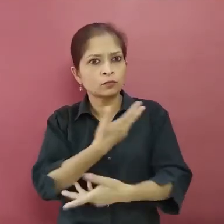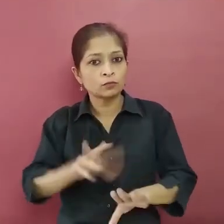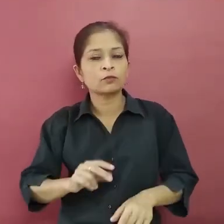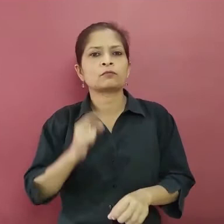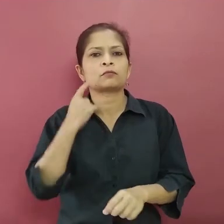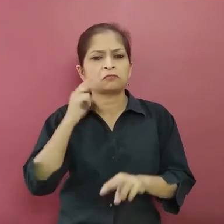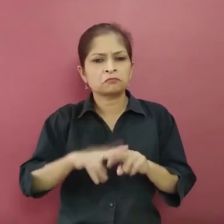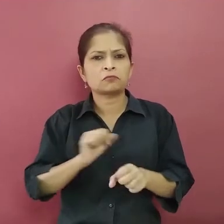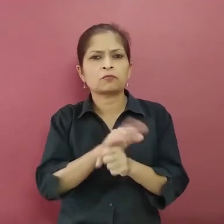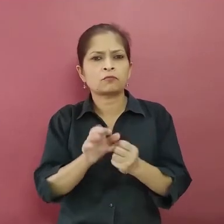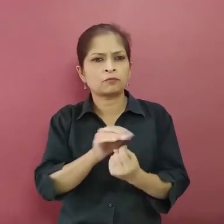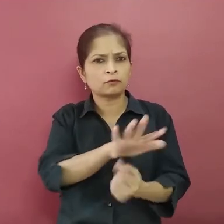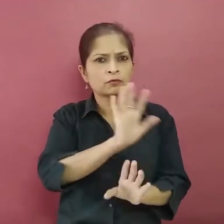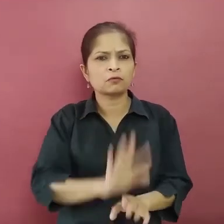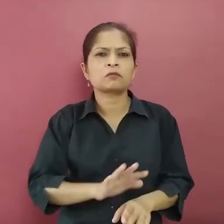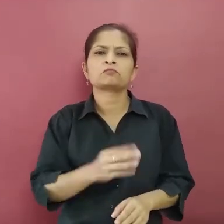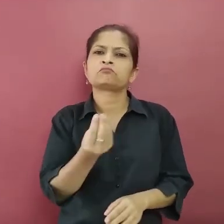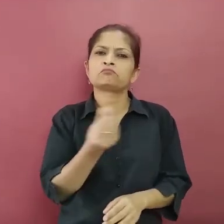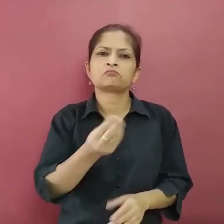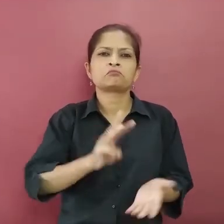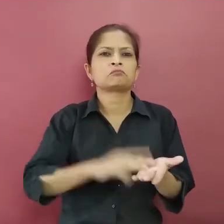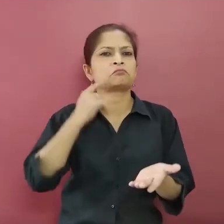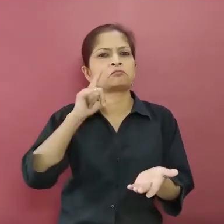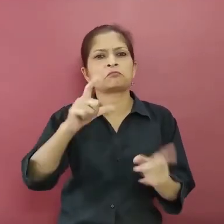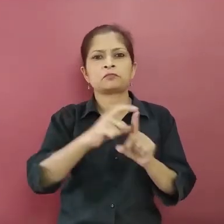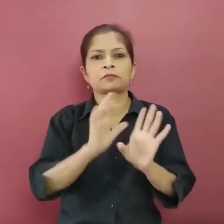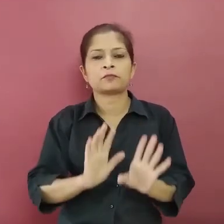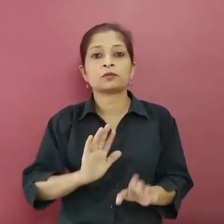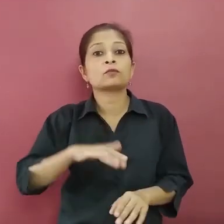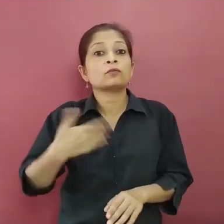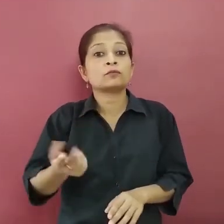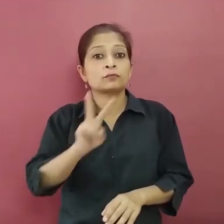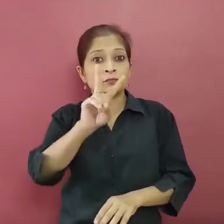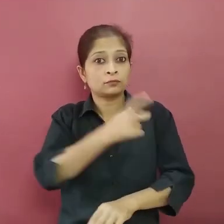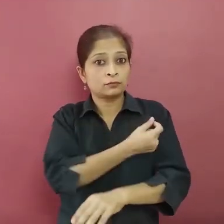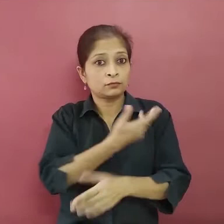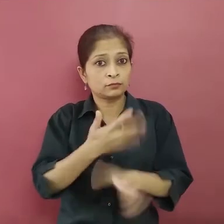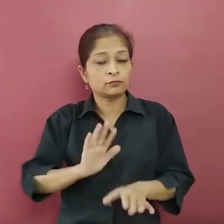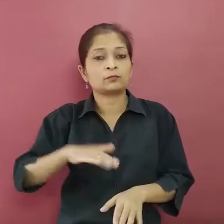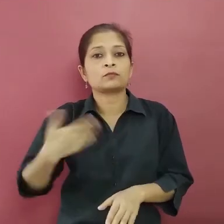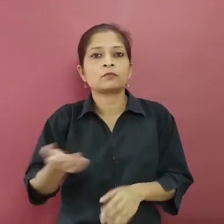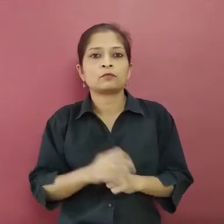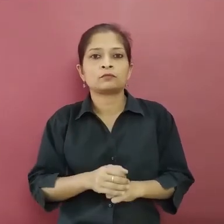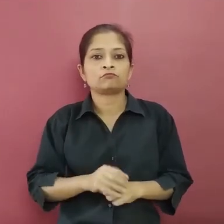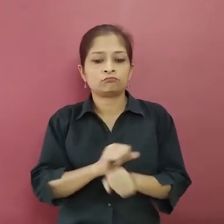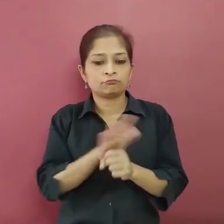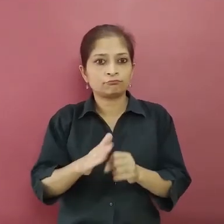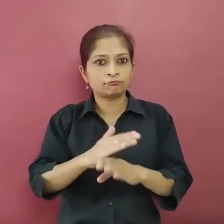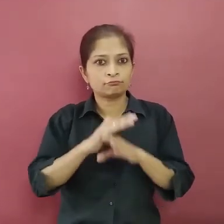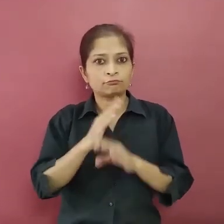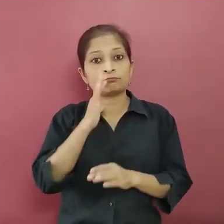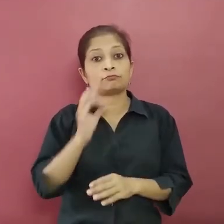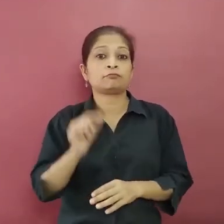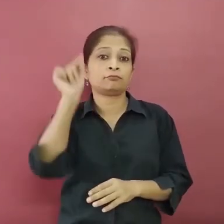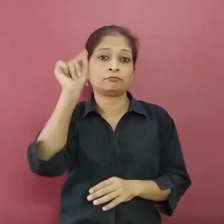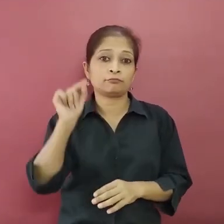it is usually milder in severity. And also, even after taking vaccination, have to keep the standard precautions